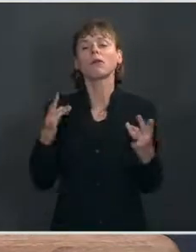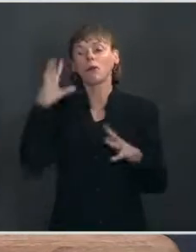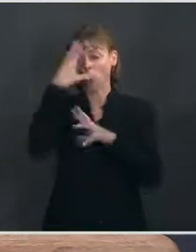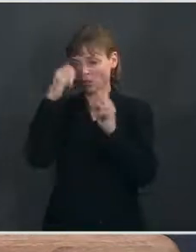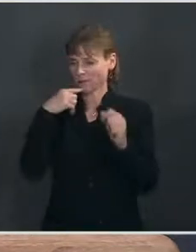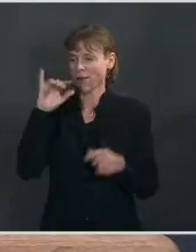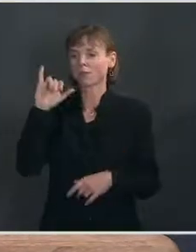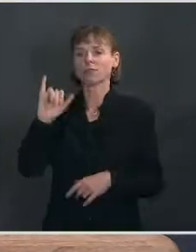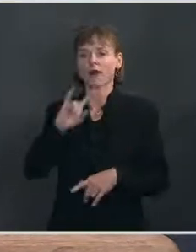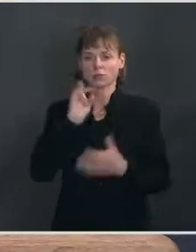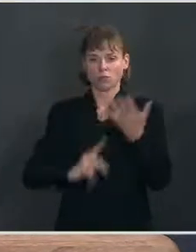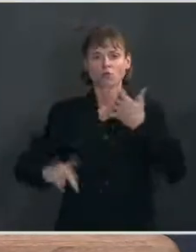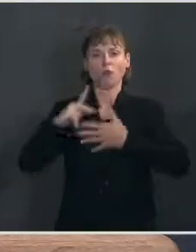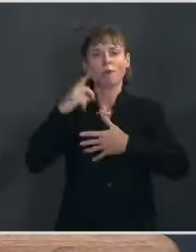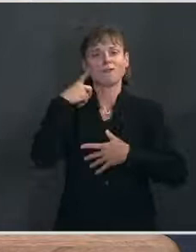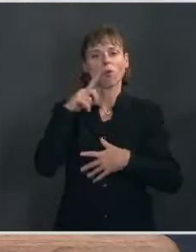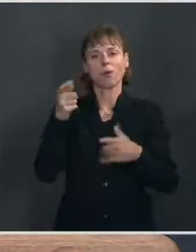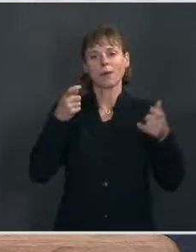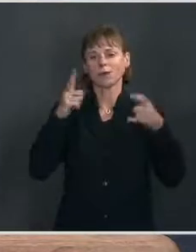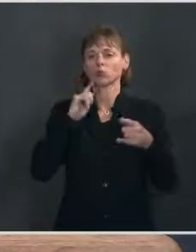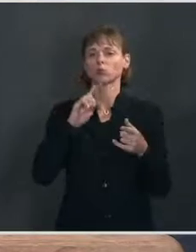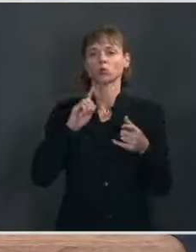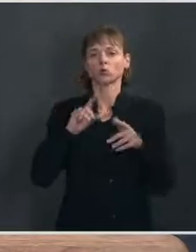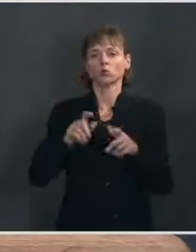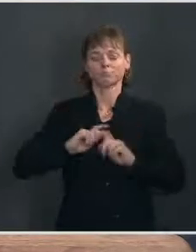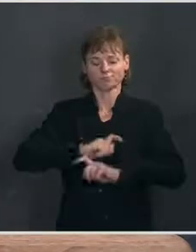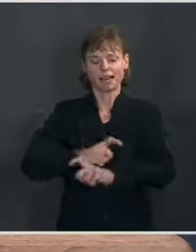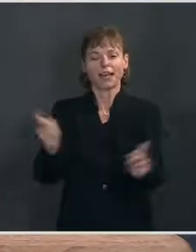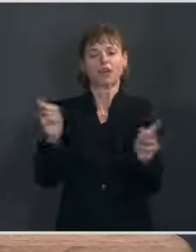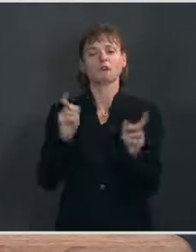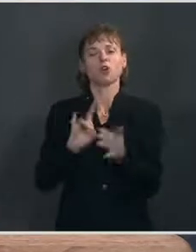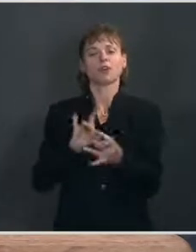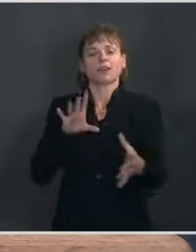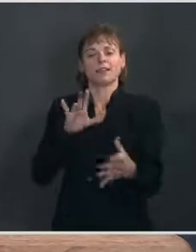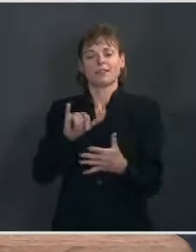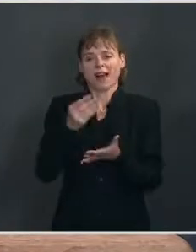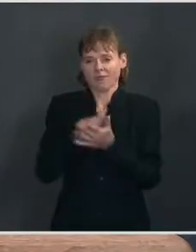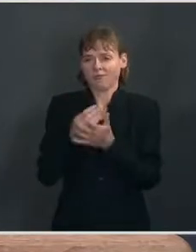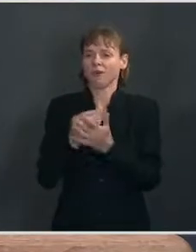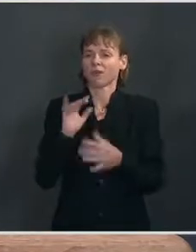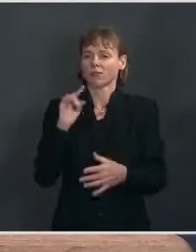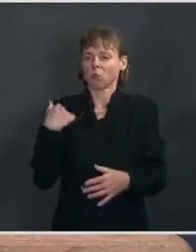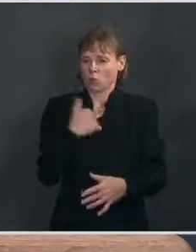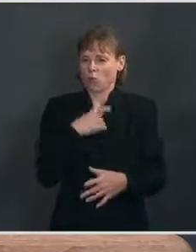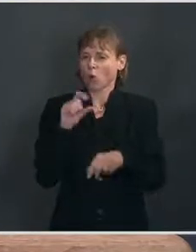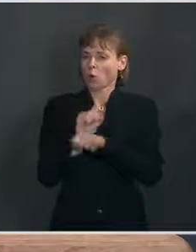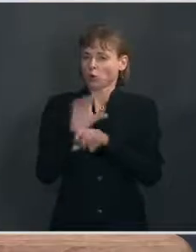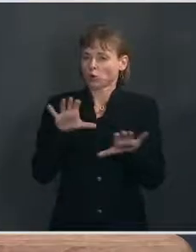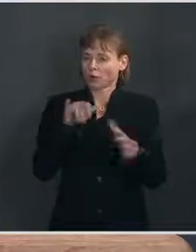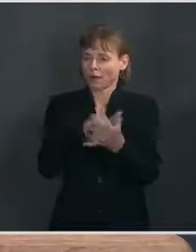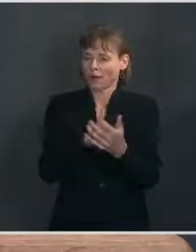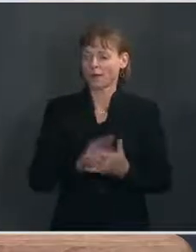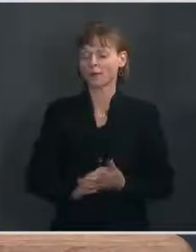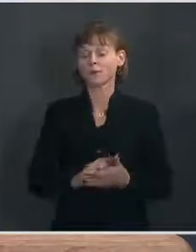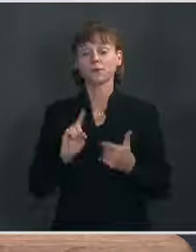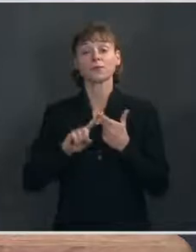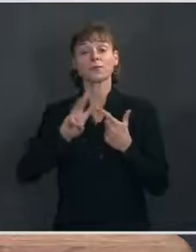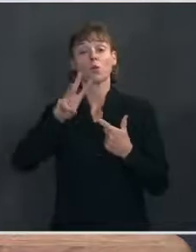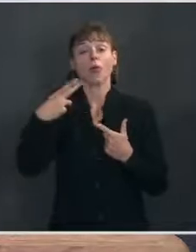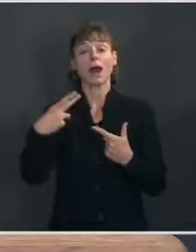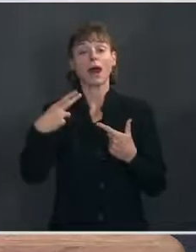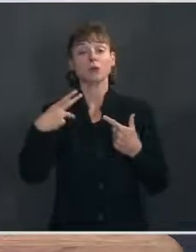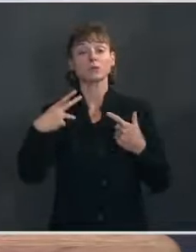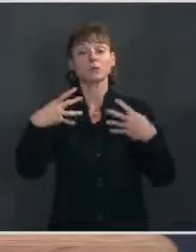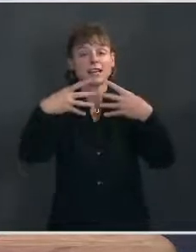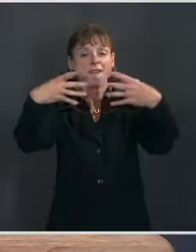priority for his administration to release this funding. We are working to do so. So that is in process. On the White House fence, which